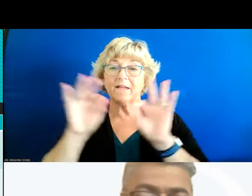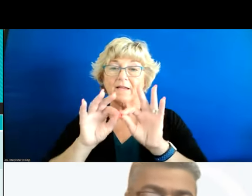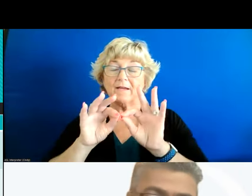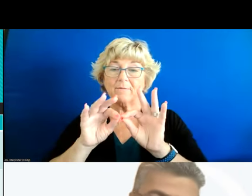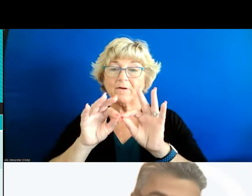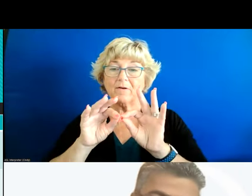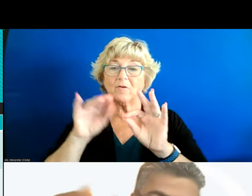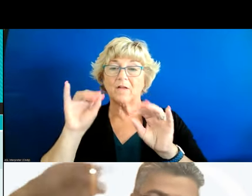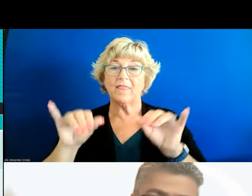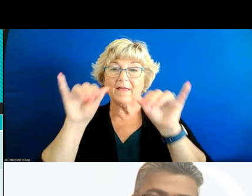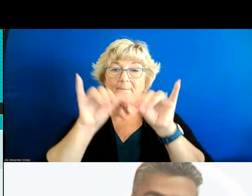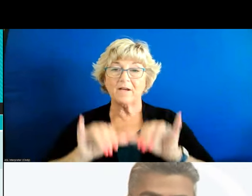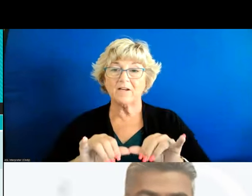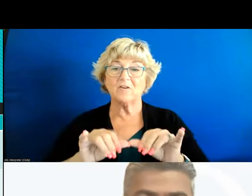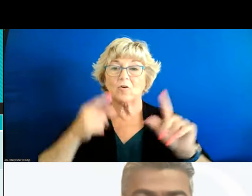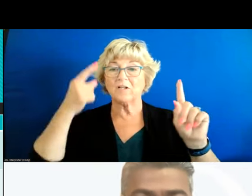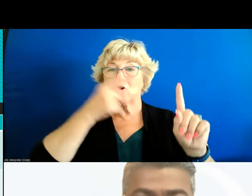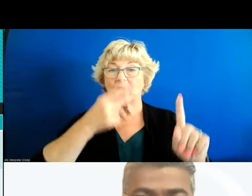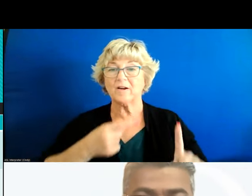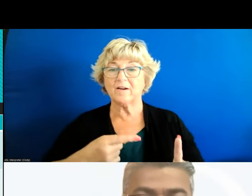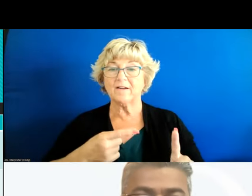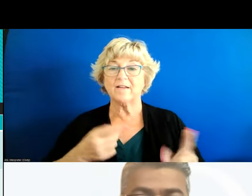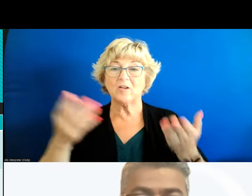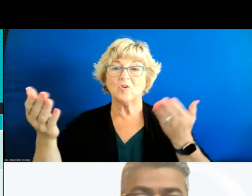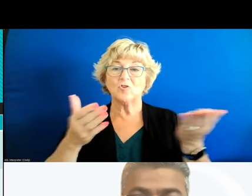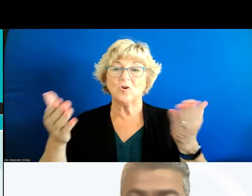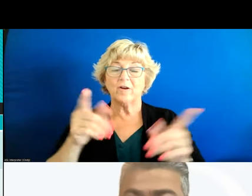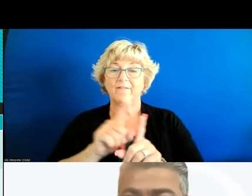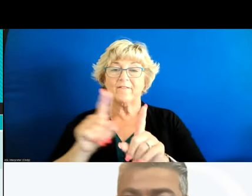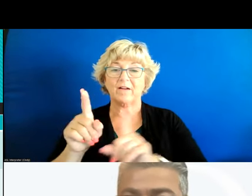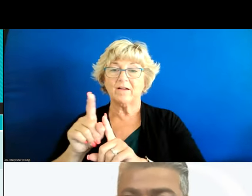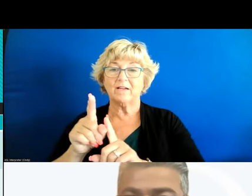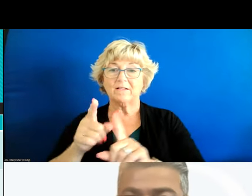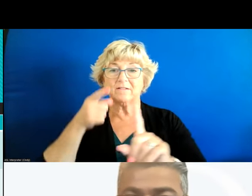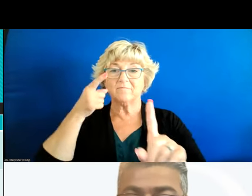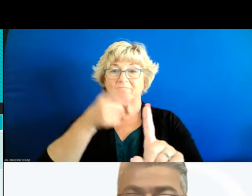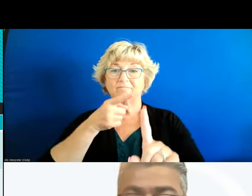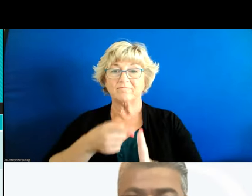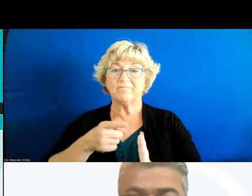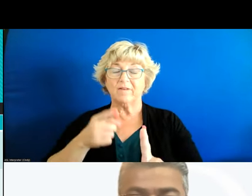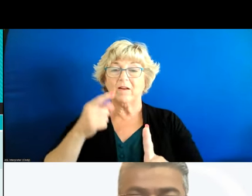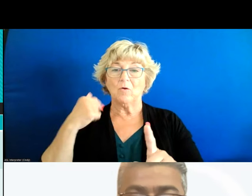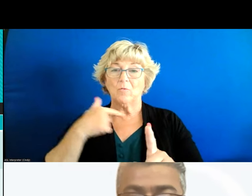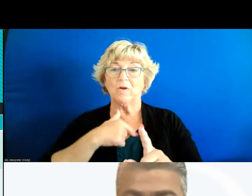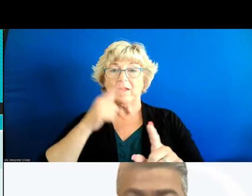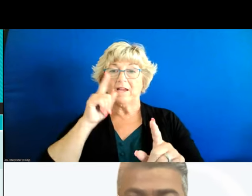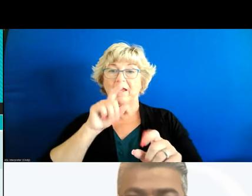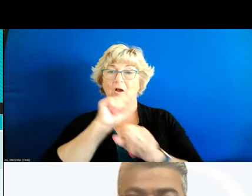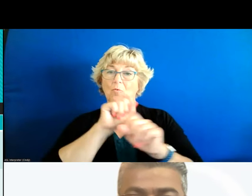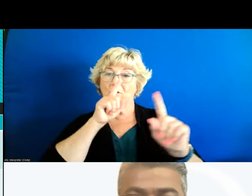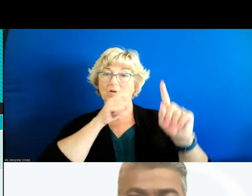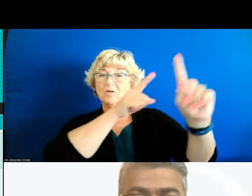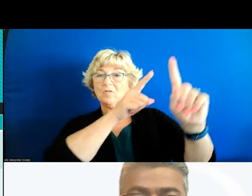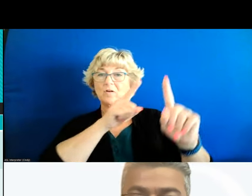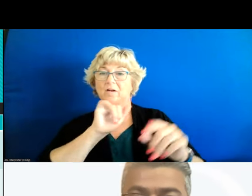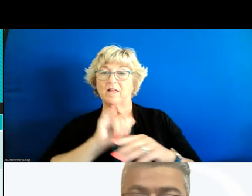these measures or these targets serve as beacons that we can all then aspire to work towards and